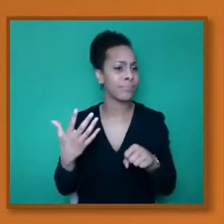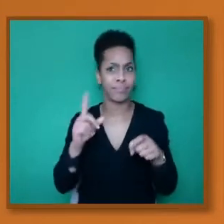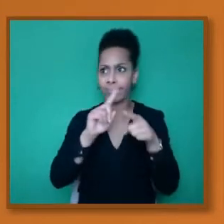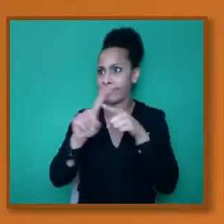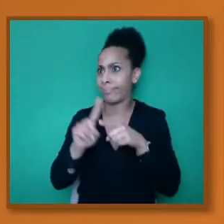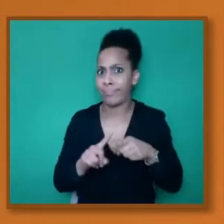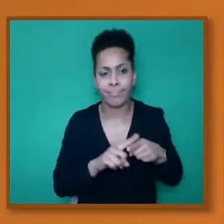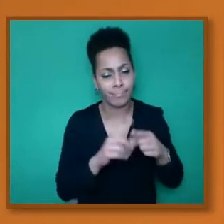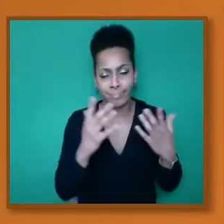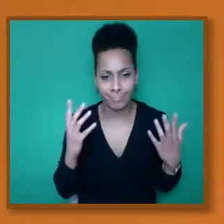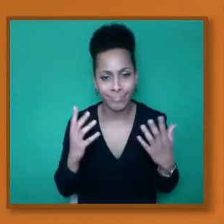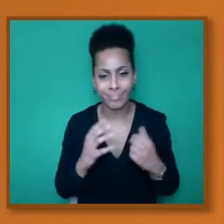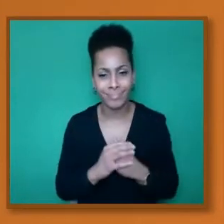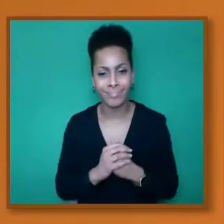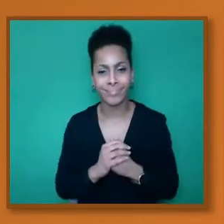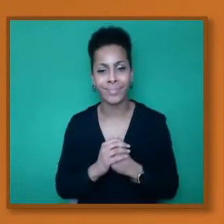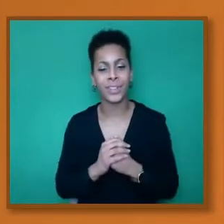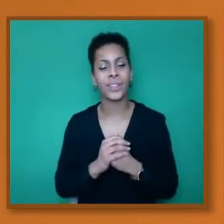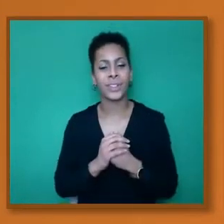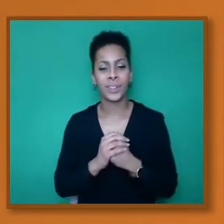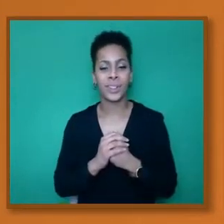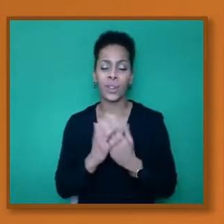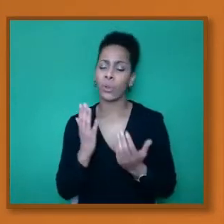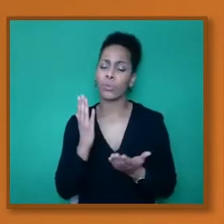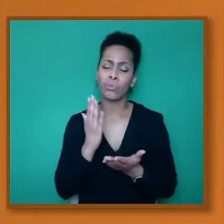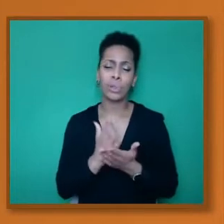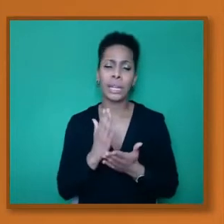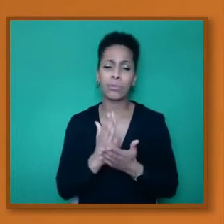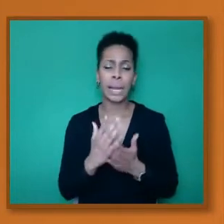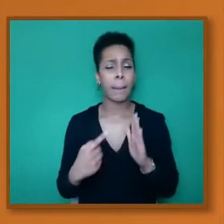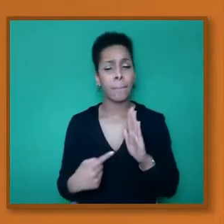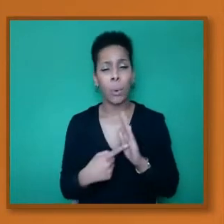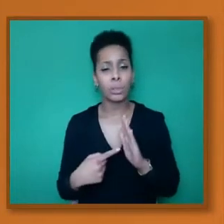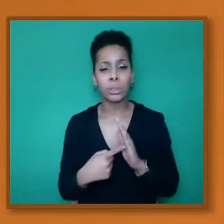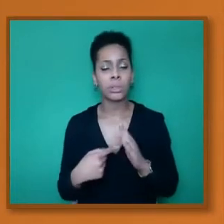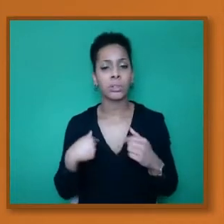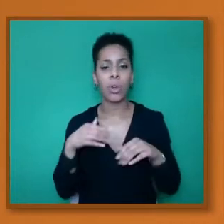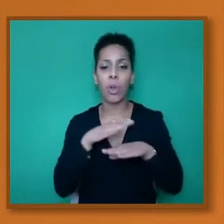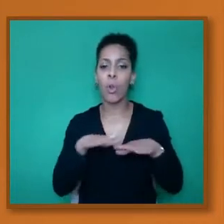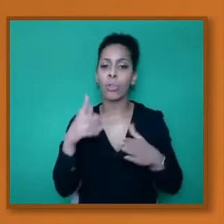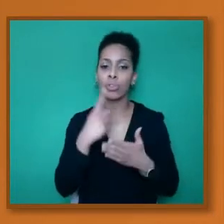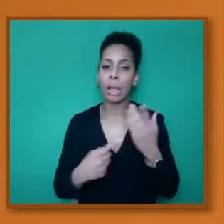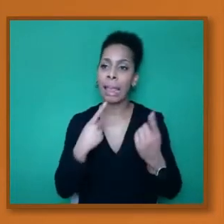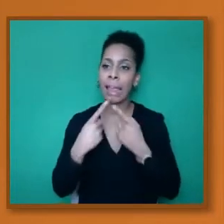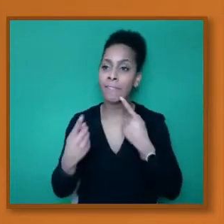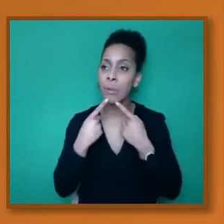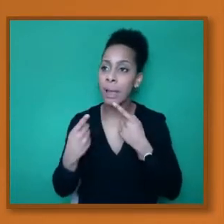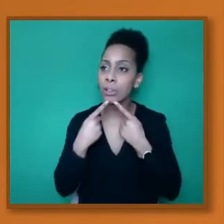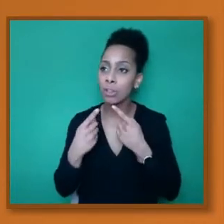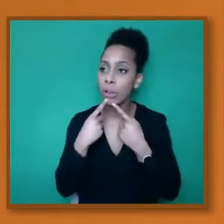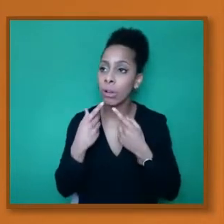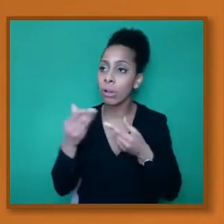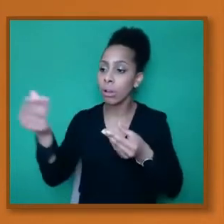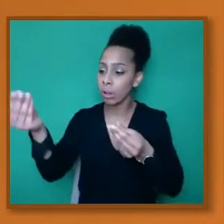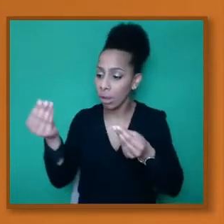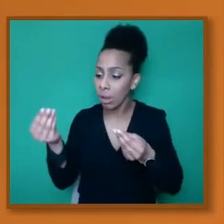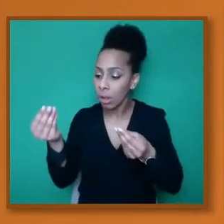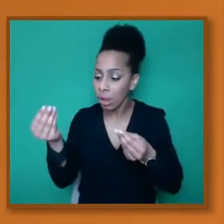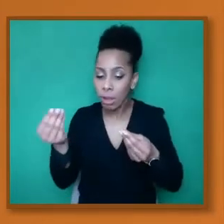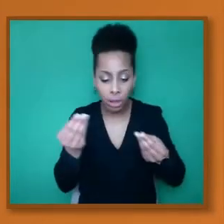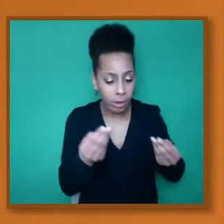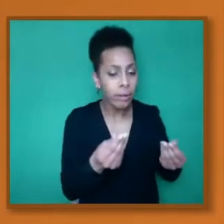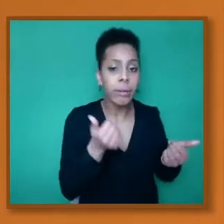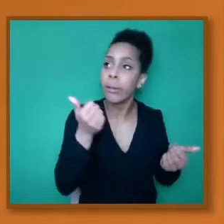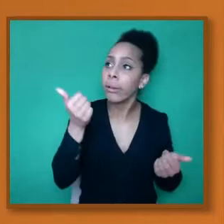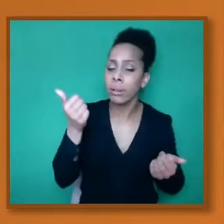it's so important that, you know, we just don't take what's sold to us. In fact, my, in fact, my 11 year